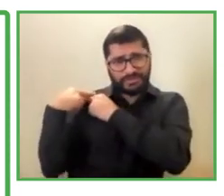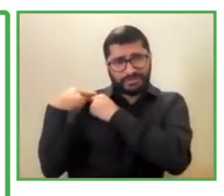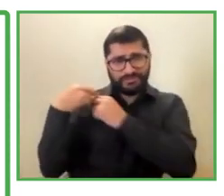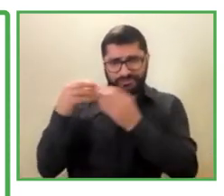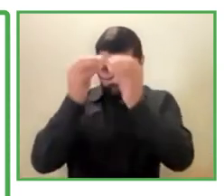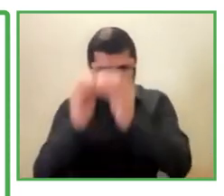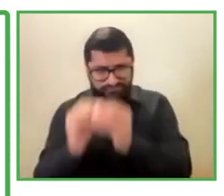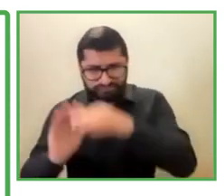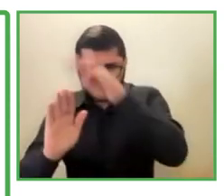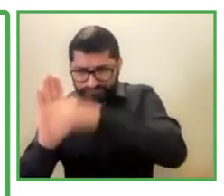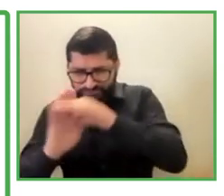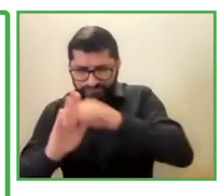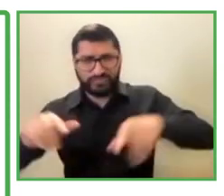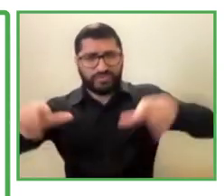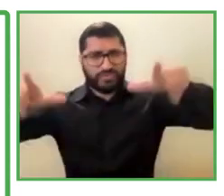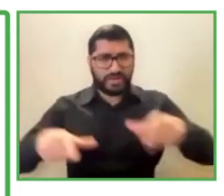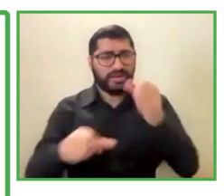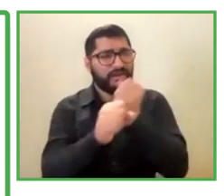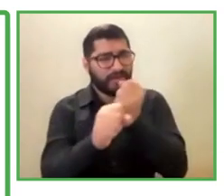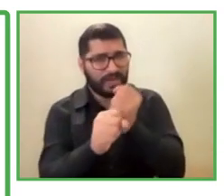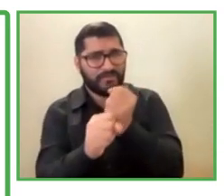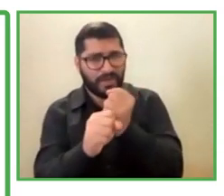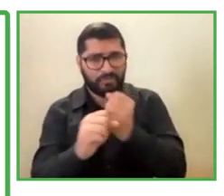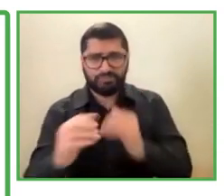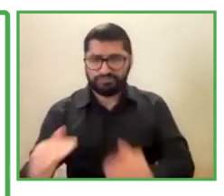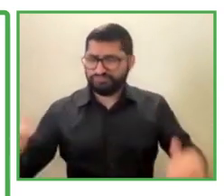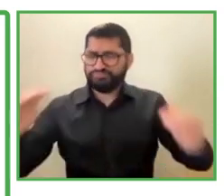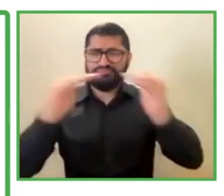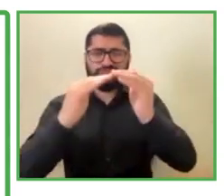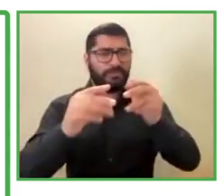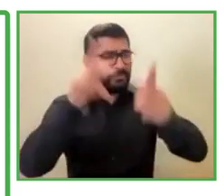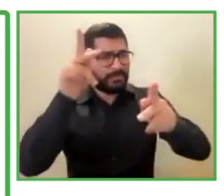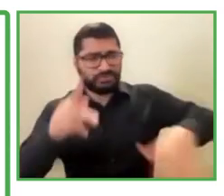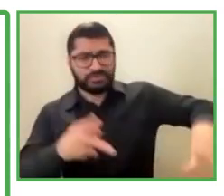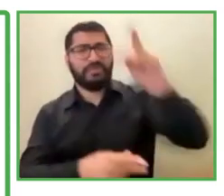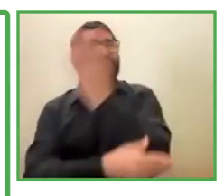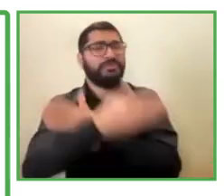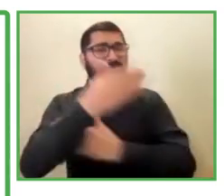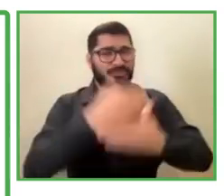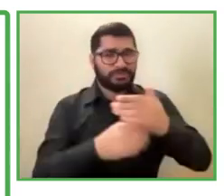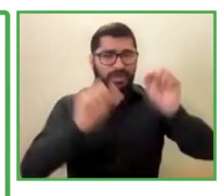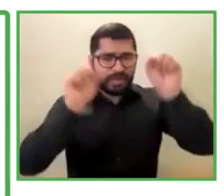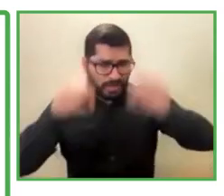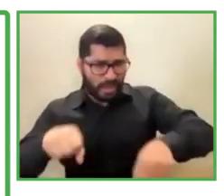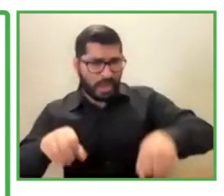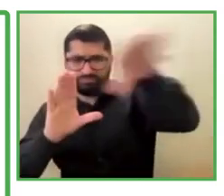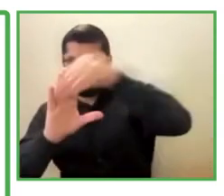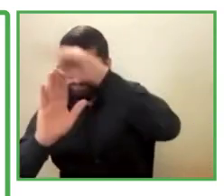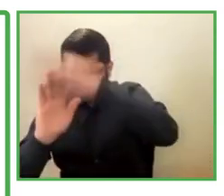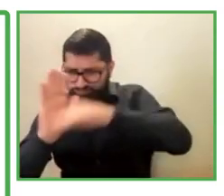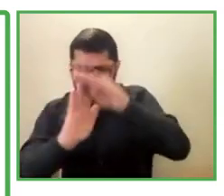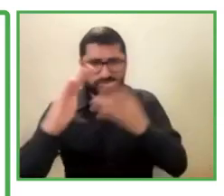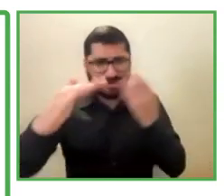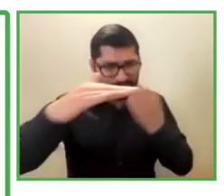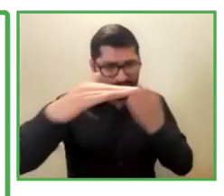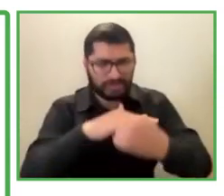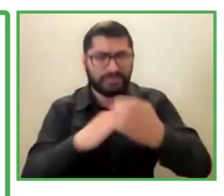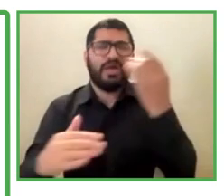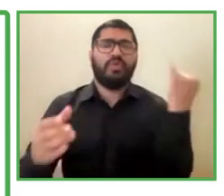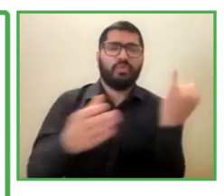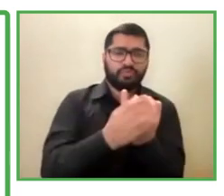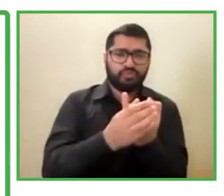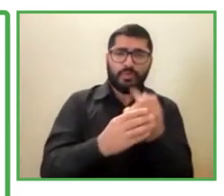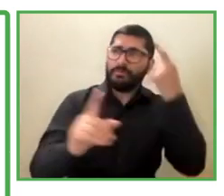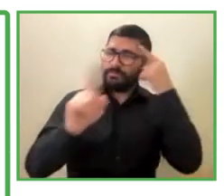So we bring in the understanding of the compliance standards, the etiquettes, etc. And the